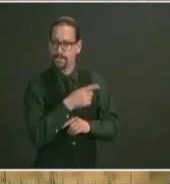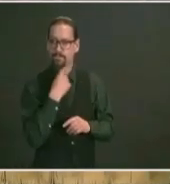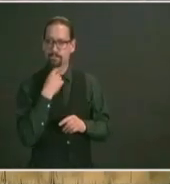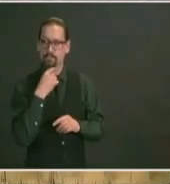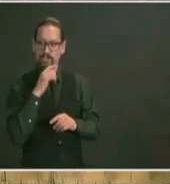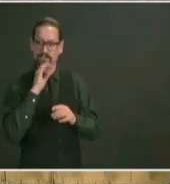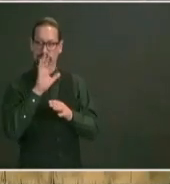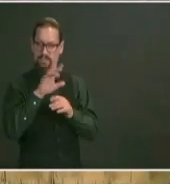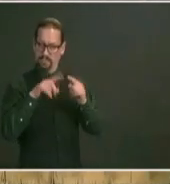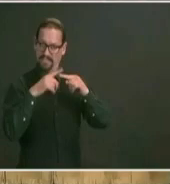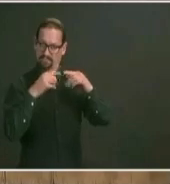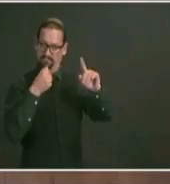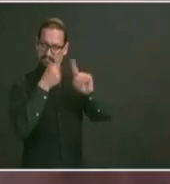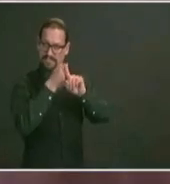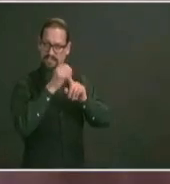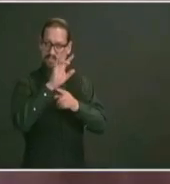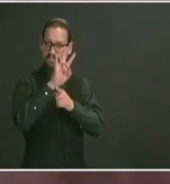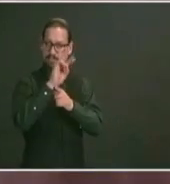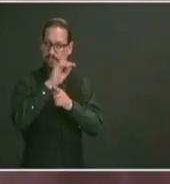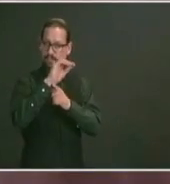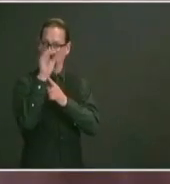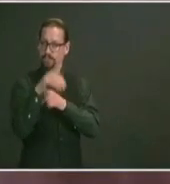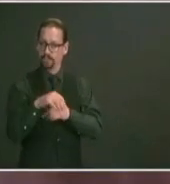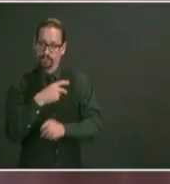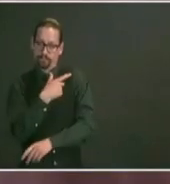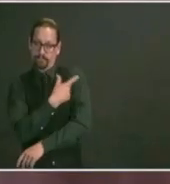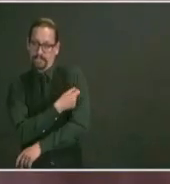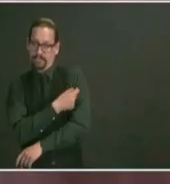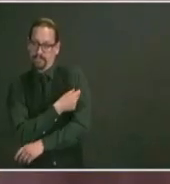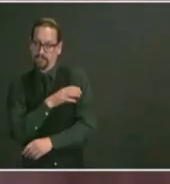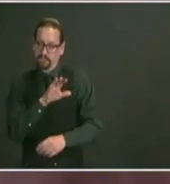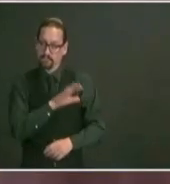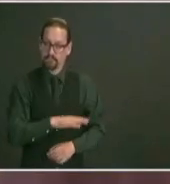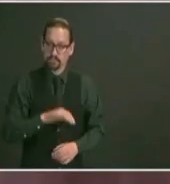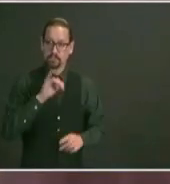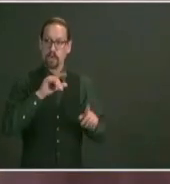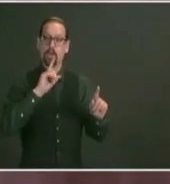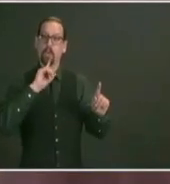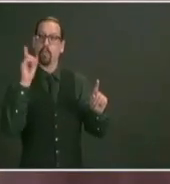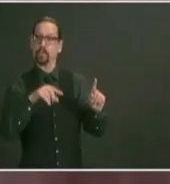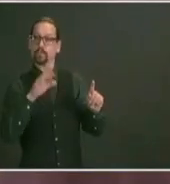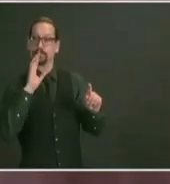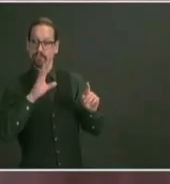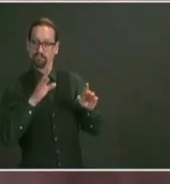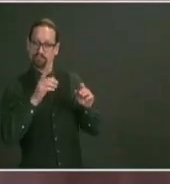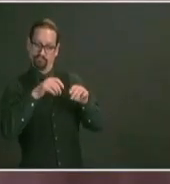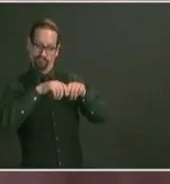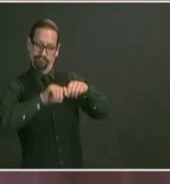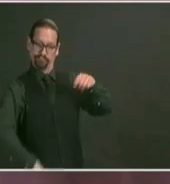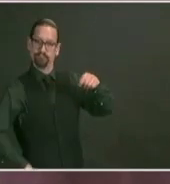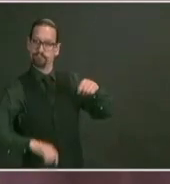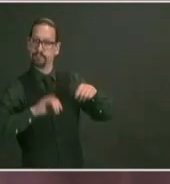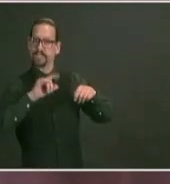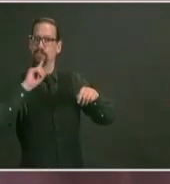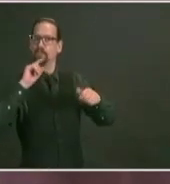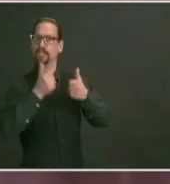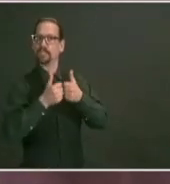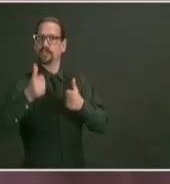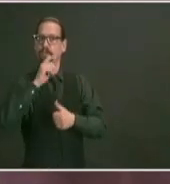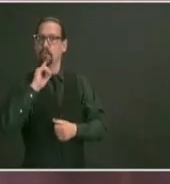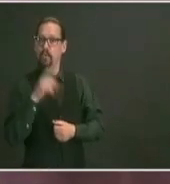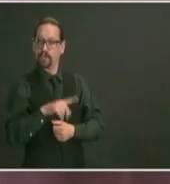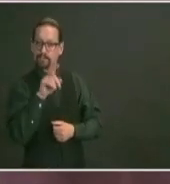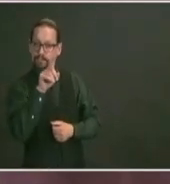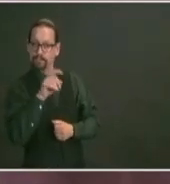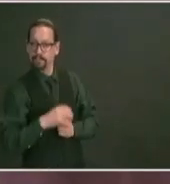you will end the civil order that is shut down rhode island well first of all there was a reason to uh have the emergency status that